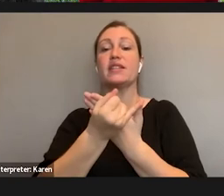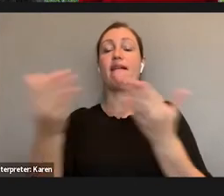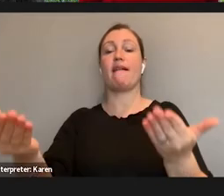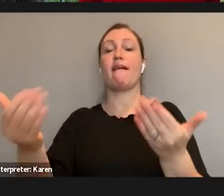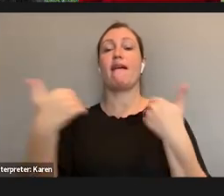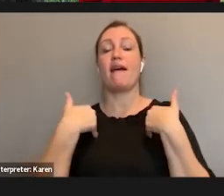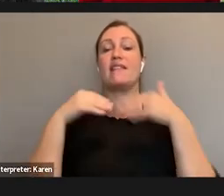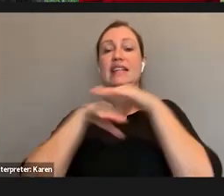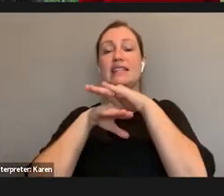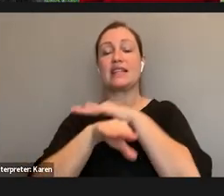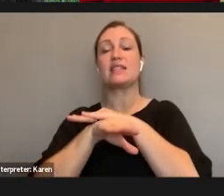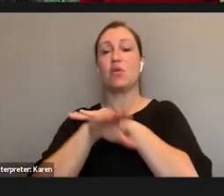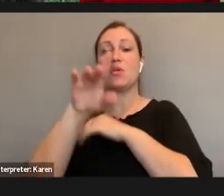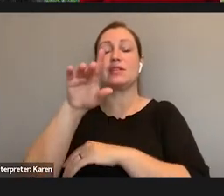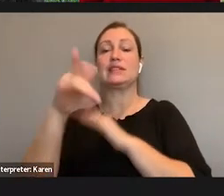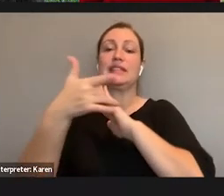technology.